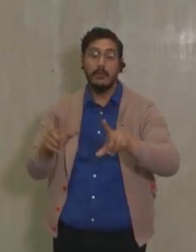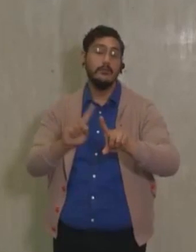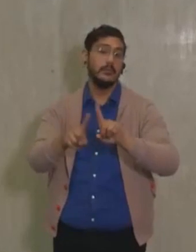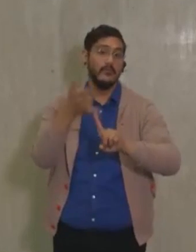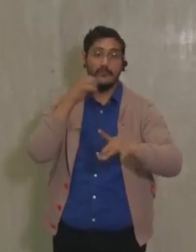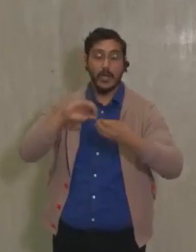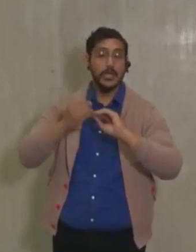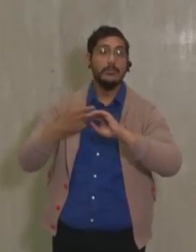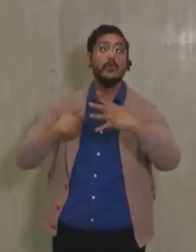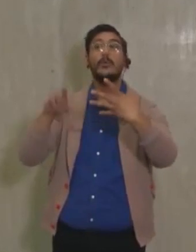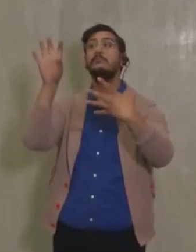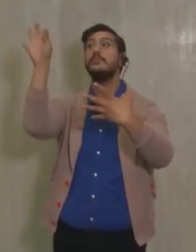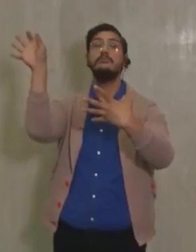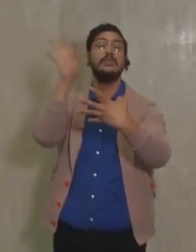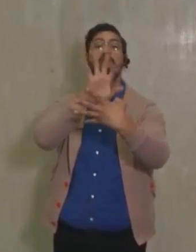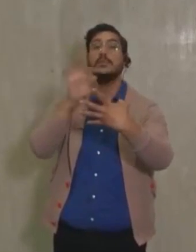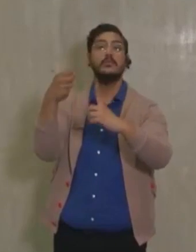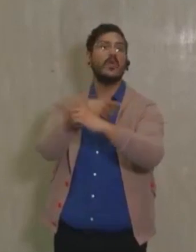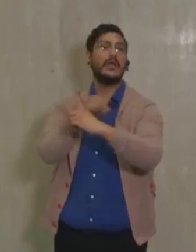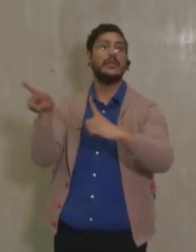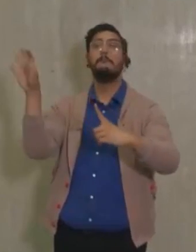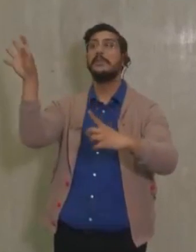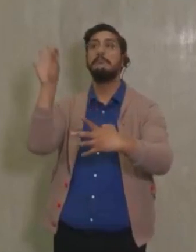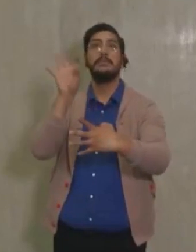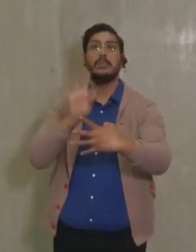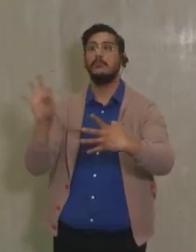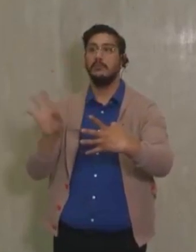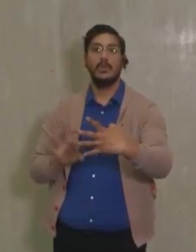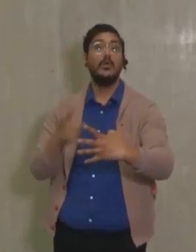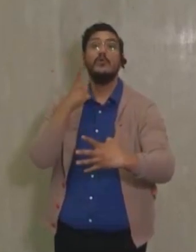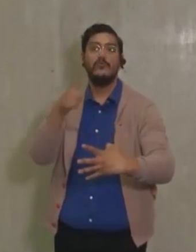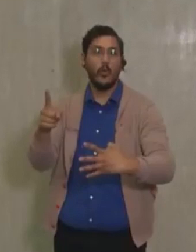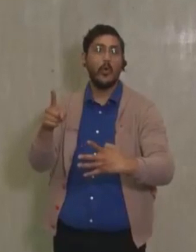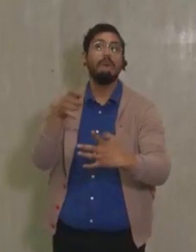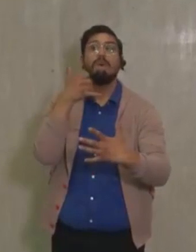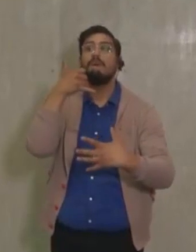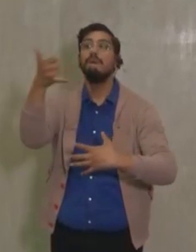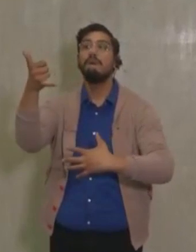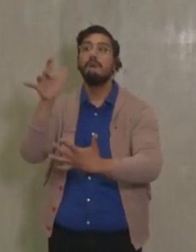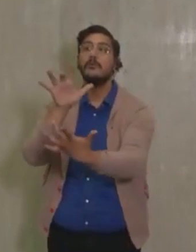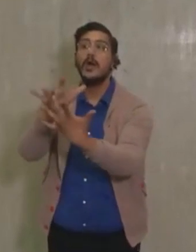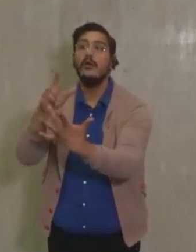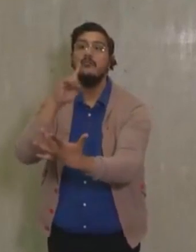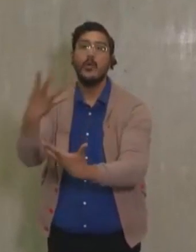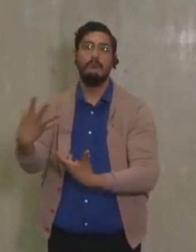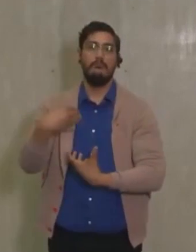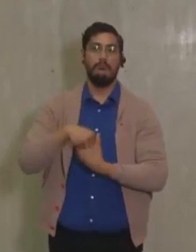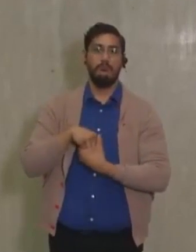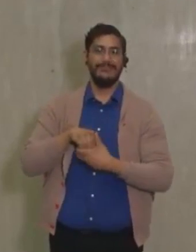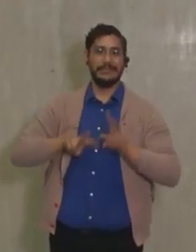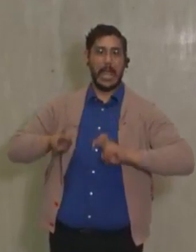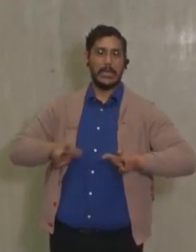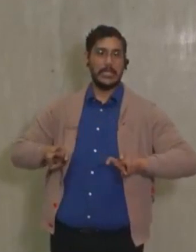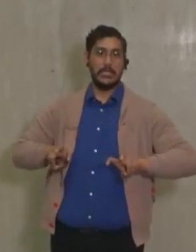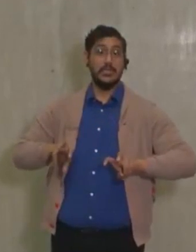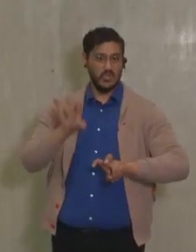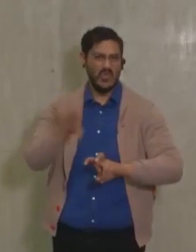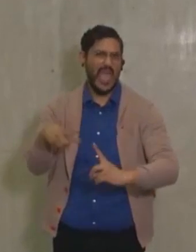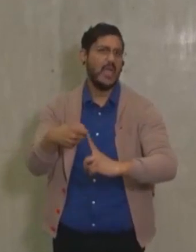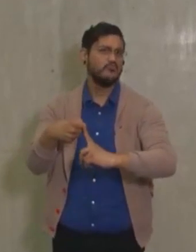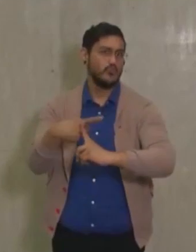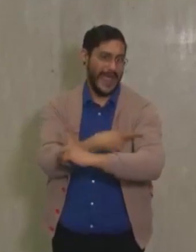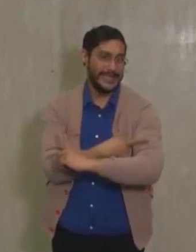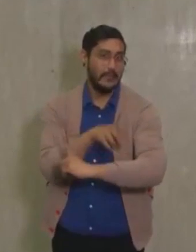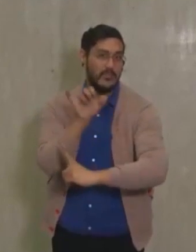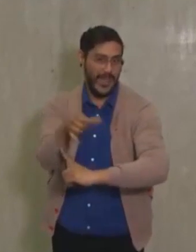to contact for people to help to participate in this study. So in that sense, it was a random sample, that it was a